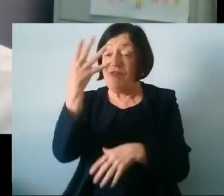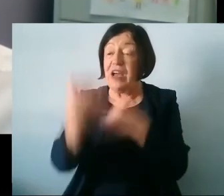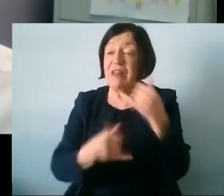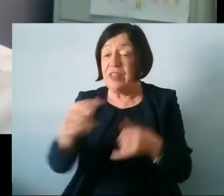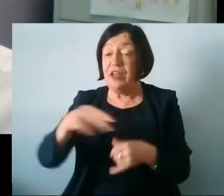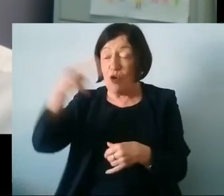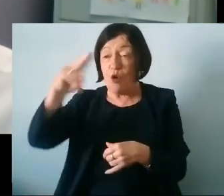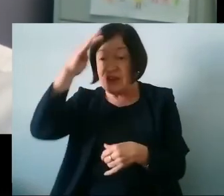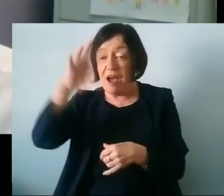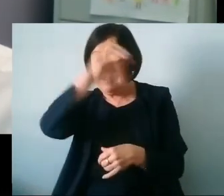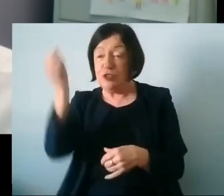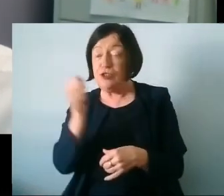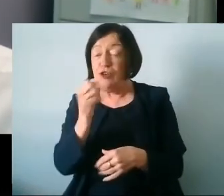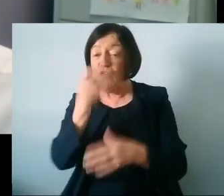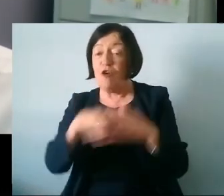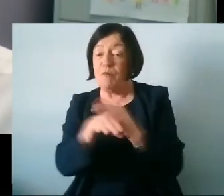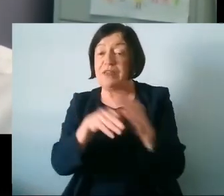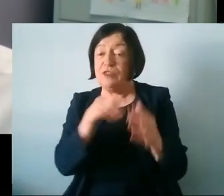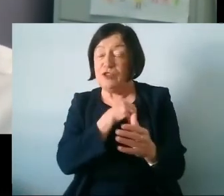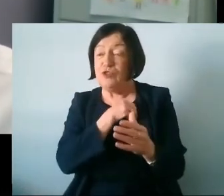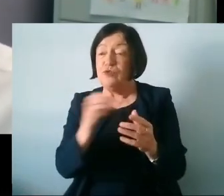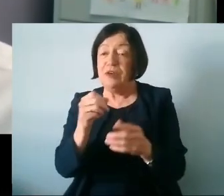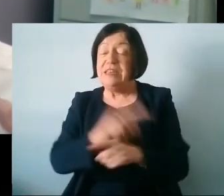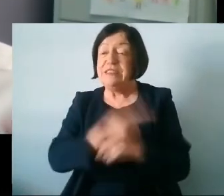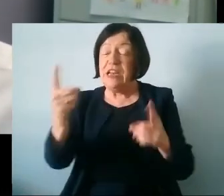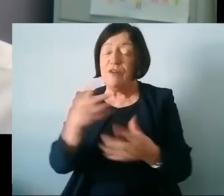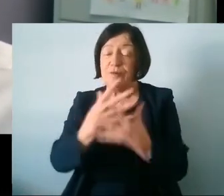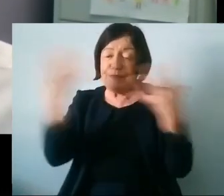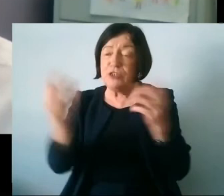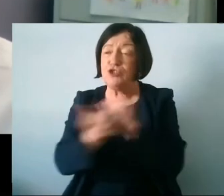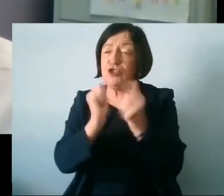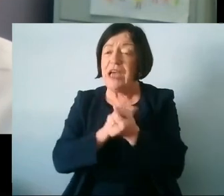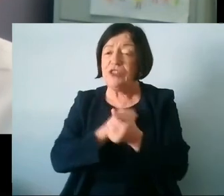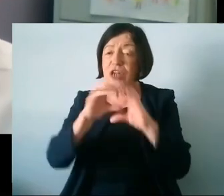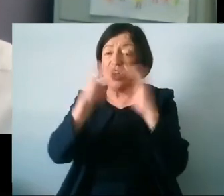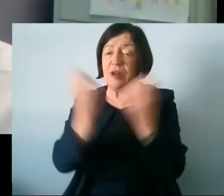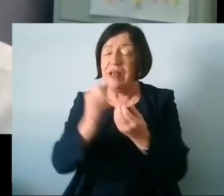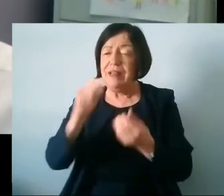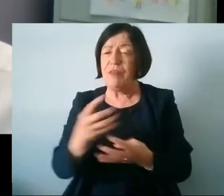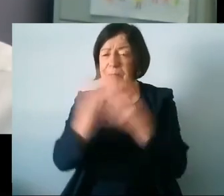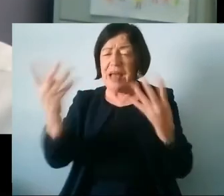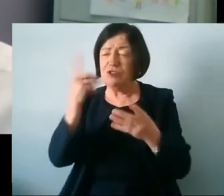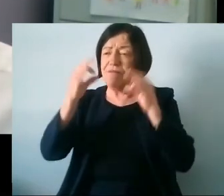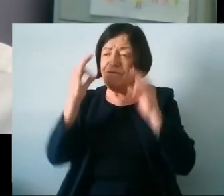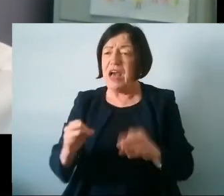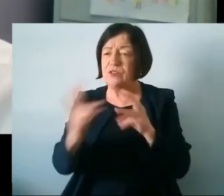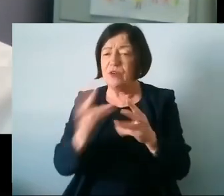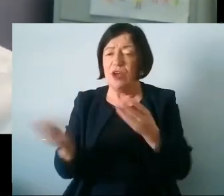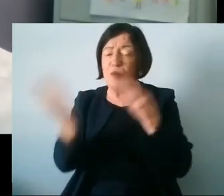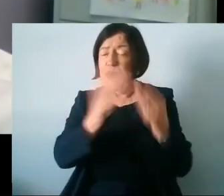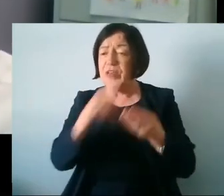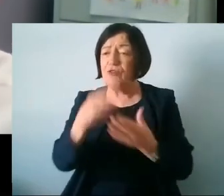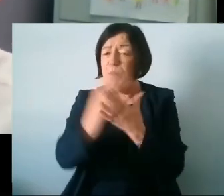executive to step up and to deliver real change in our communities the panel has done I think a fantastic work in bringing this report together